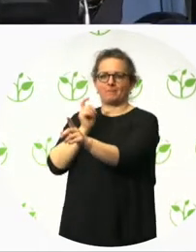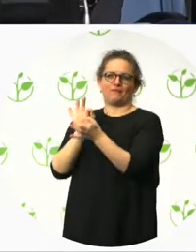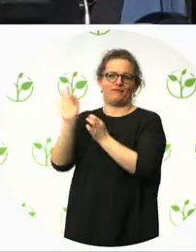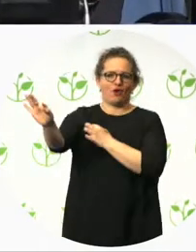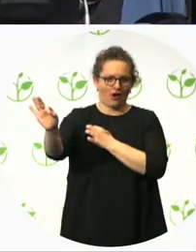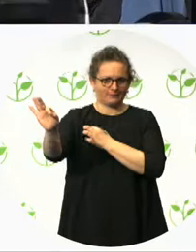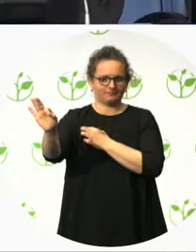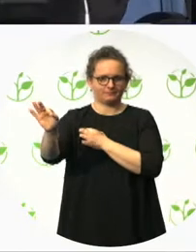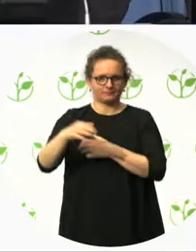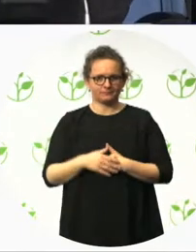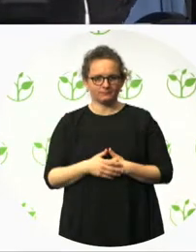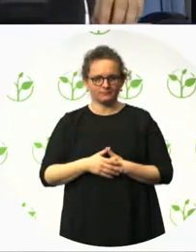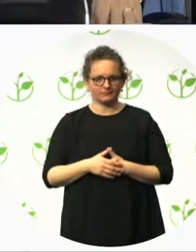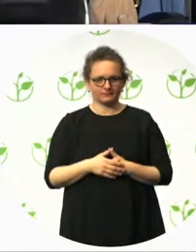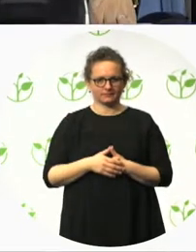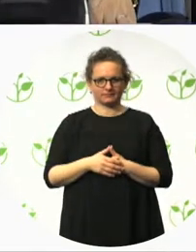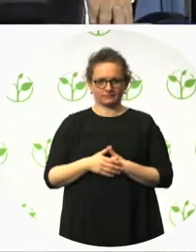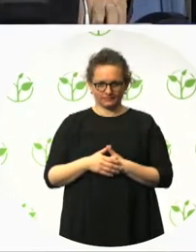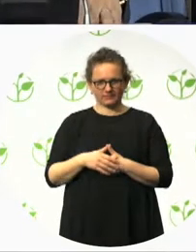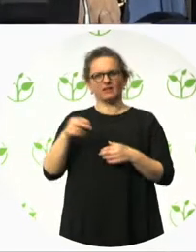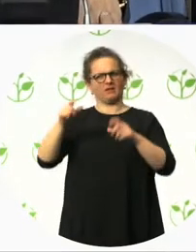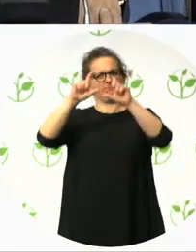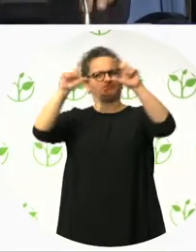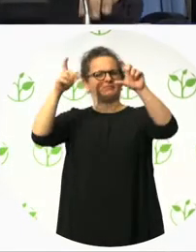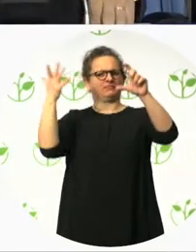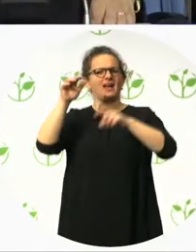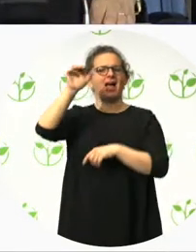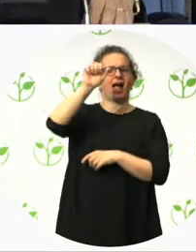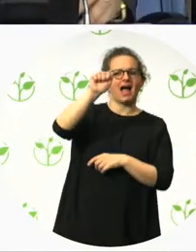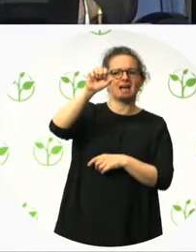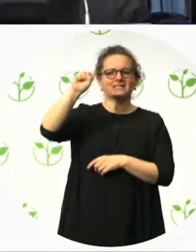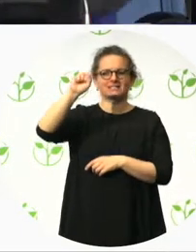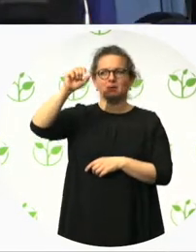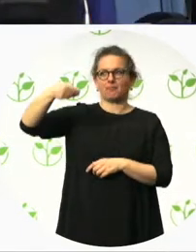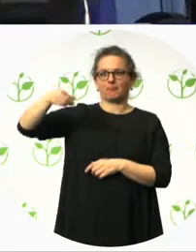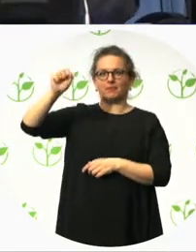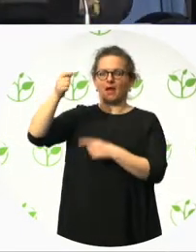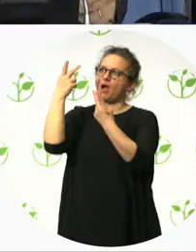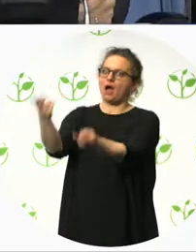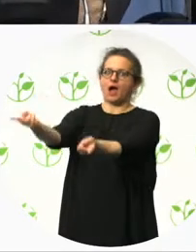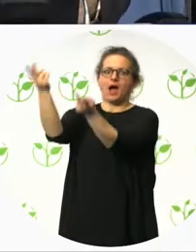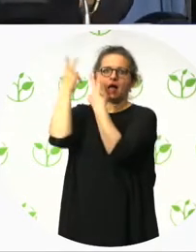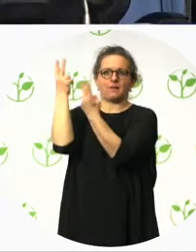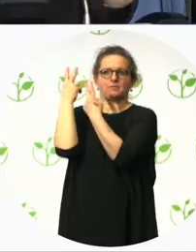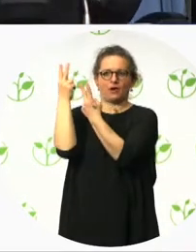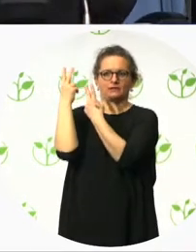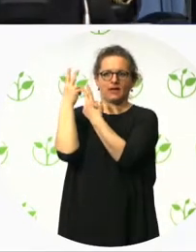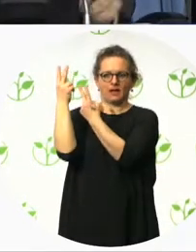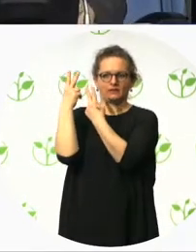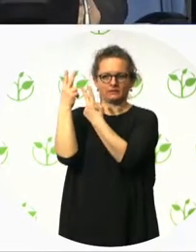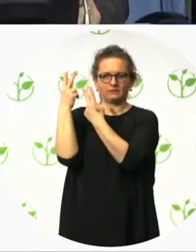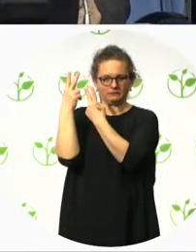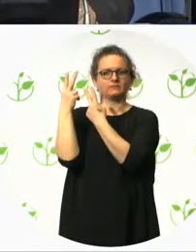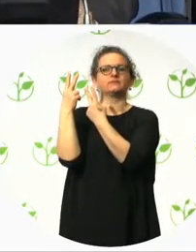association and service providers for persons with intellectual disabilities in the province of Alicante, Spain. With more than